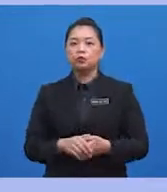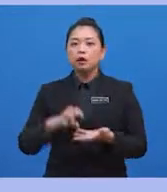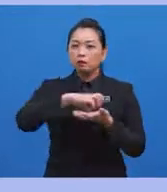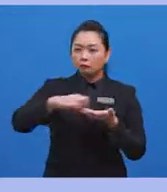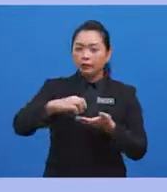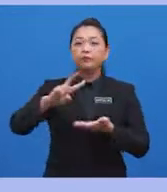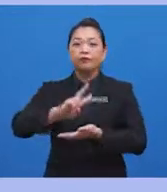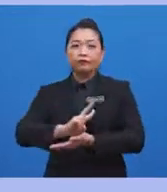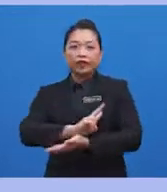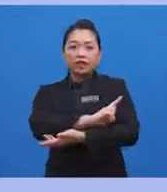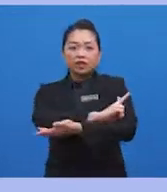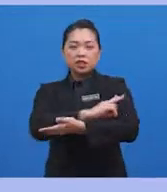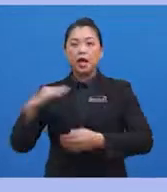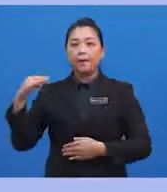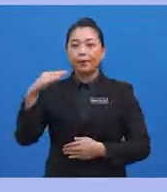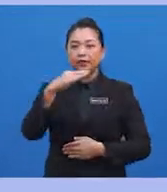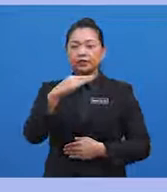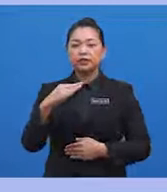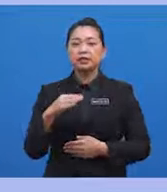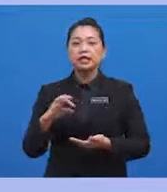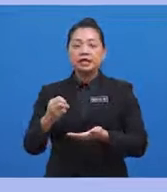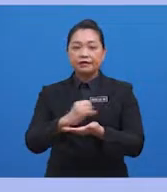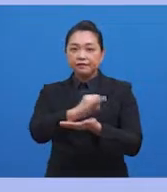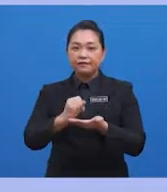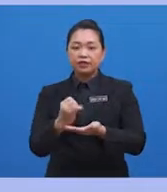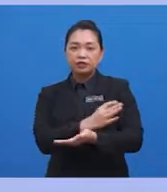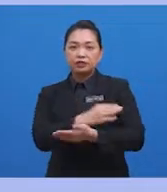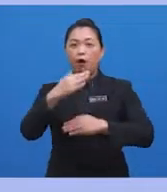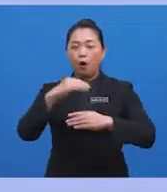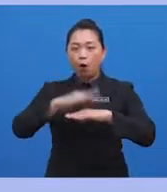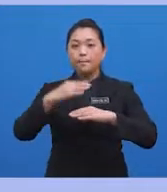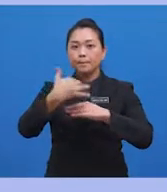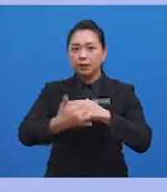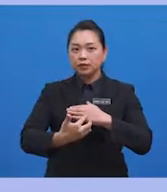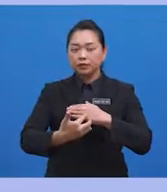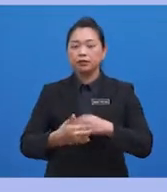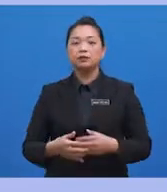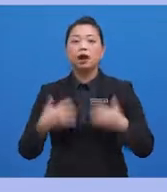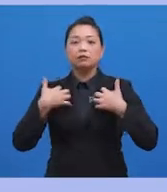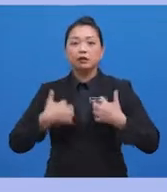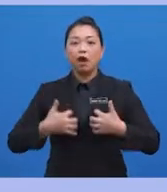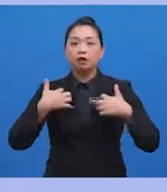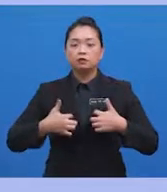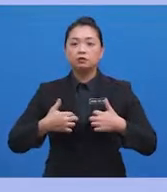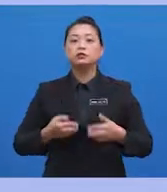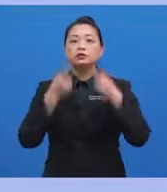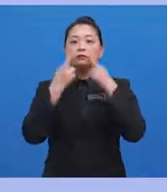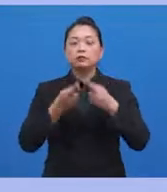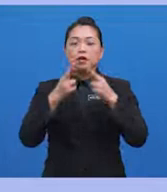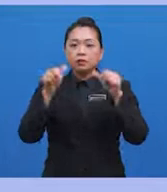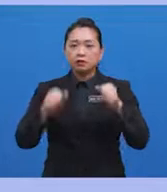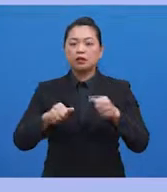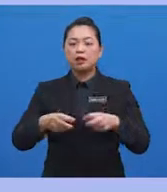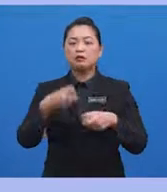and bacterial infections in the bloodstream or heart. Next organ is the lungs. The respiratory system can